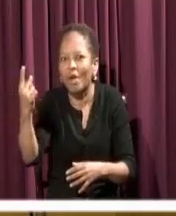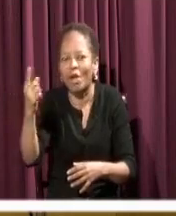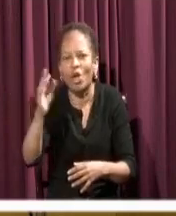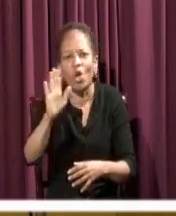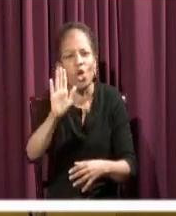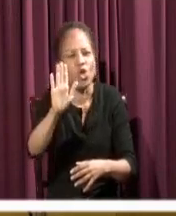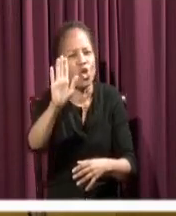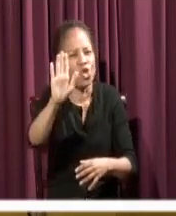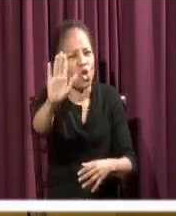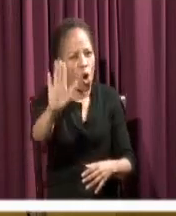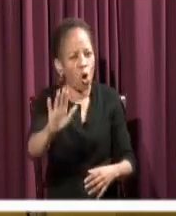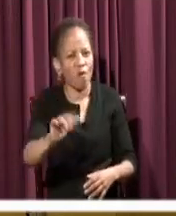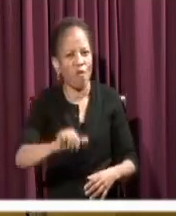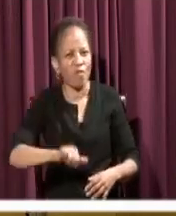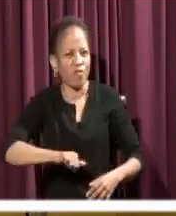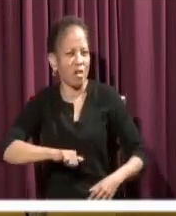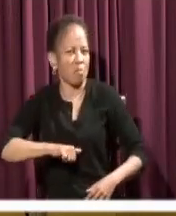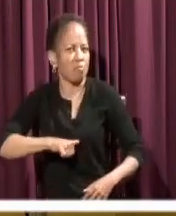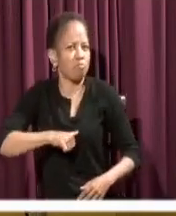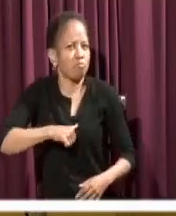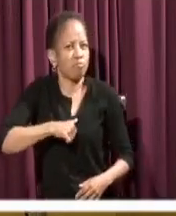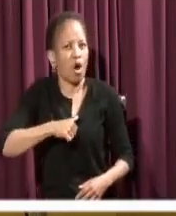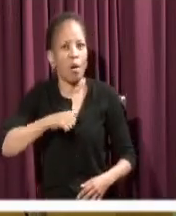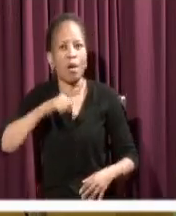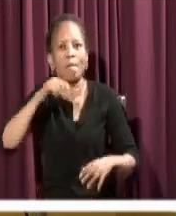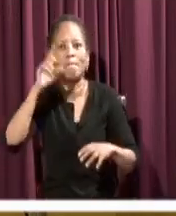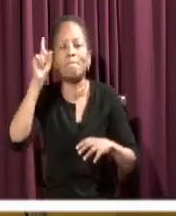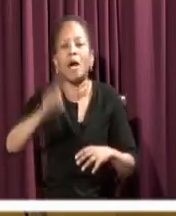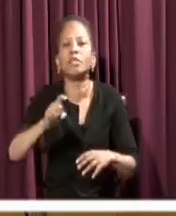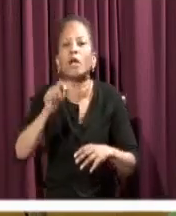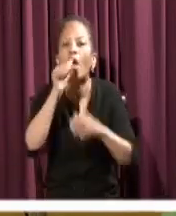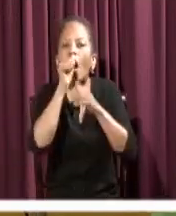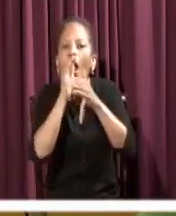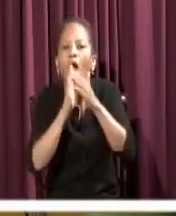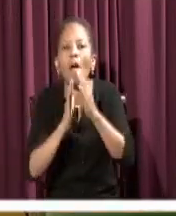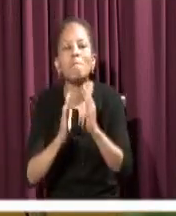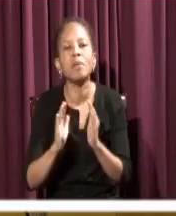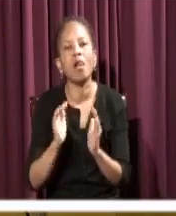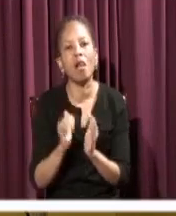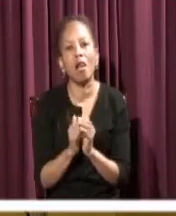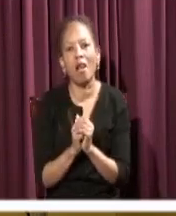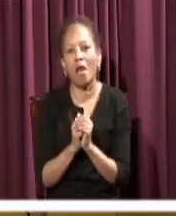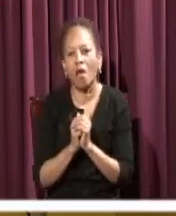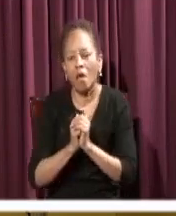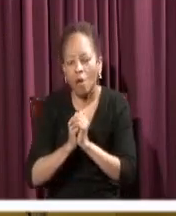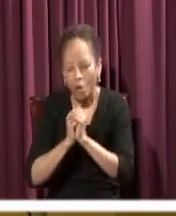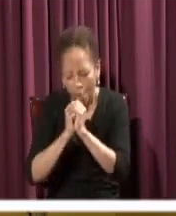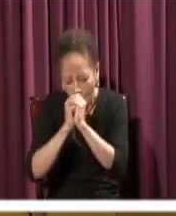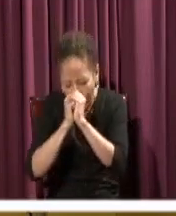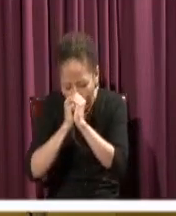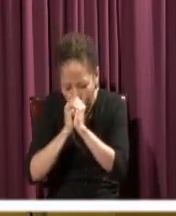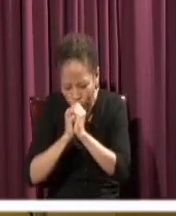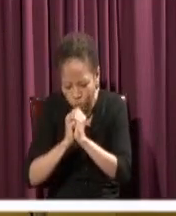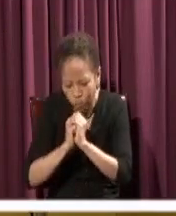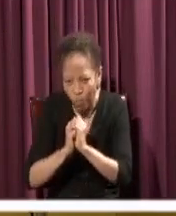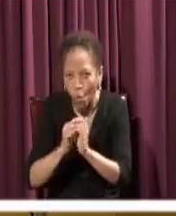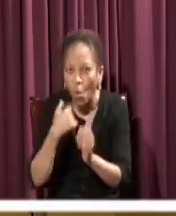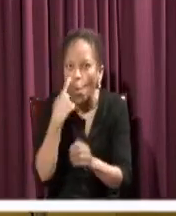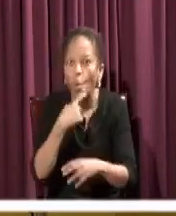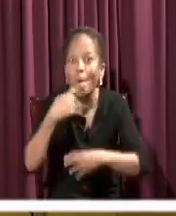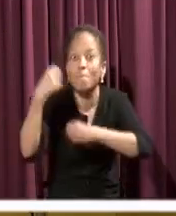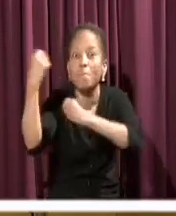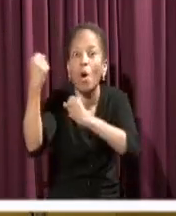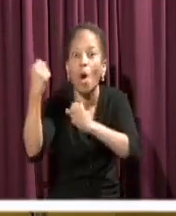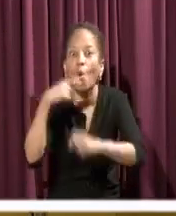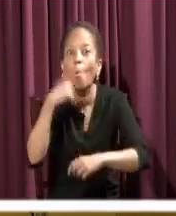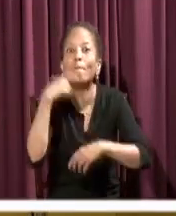Because whenever God appears, you know where the center of the universe really is. And it is not you. You